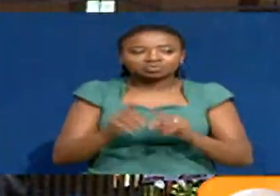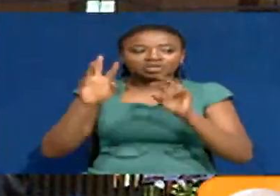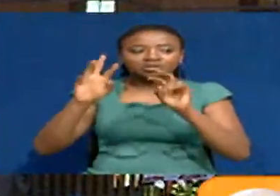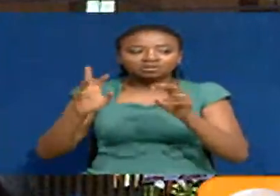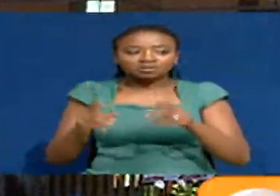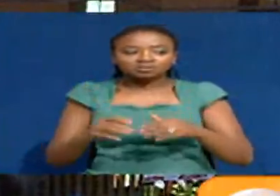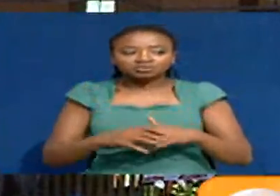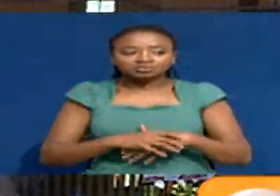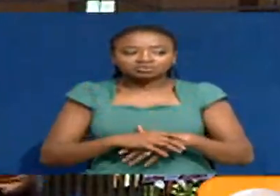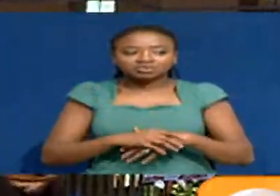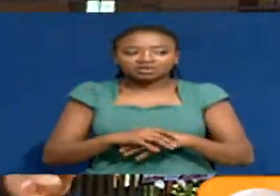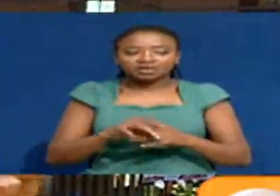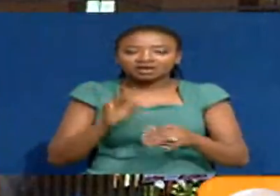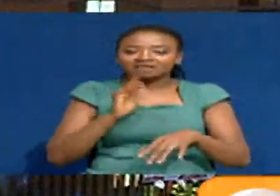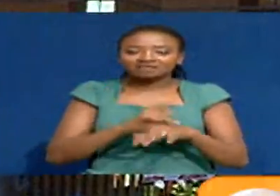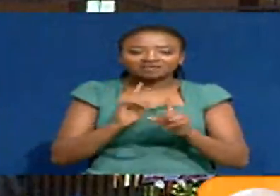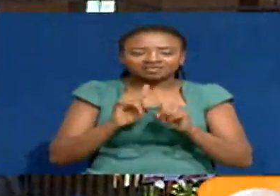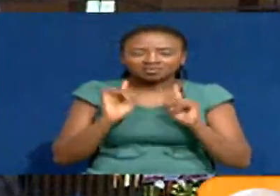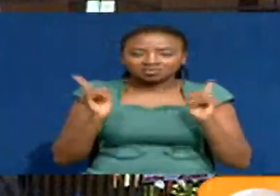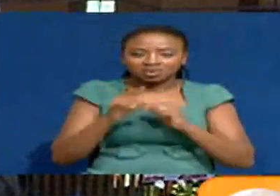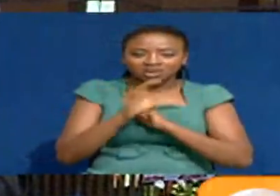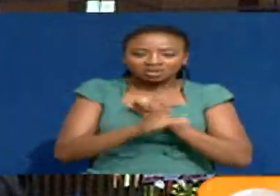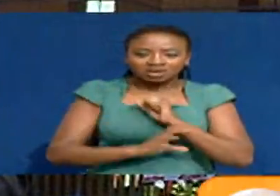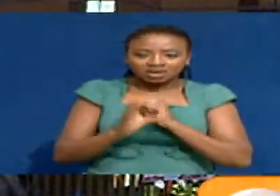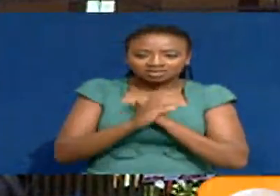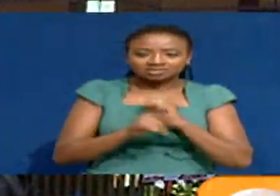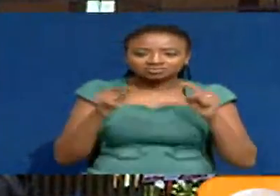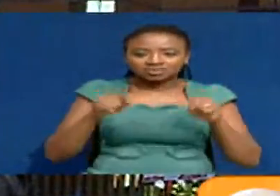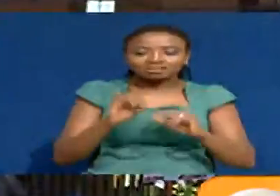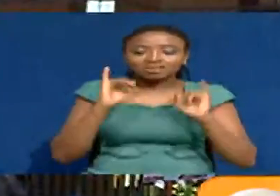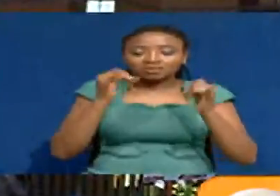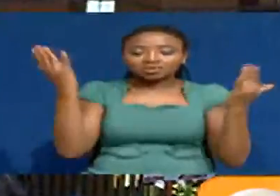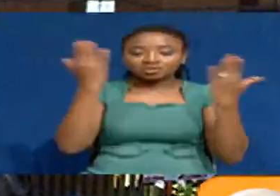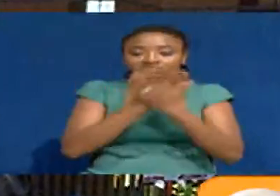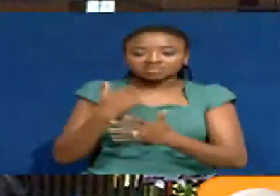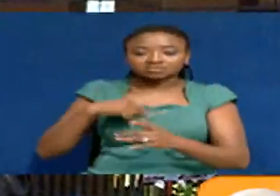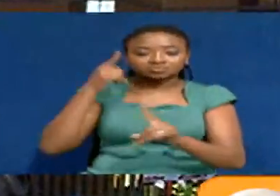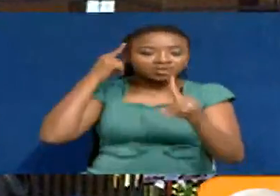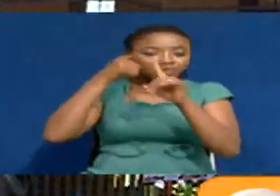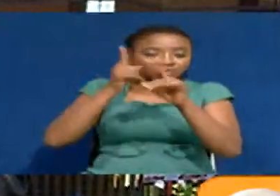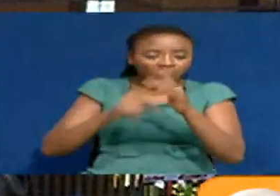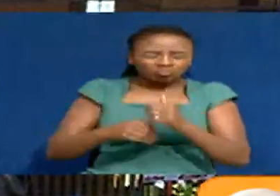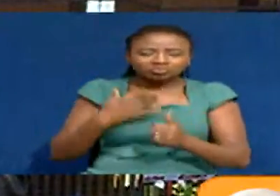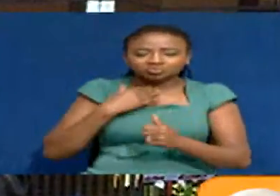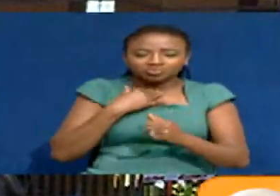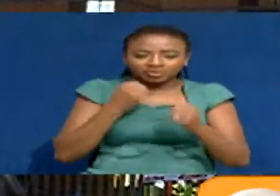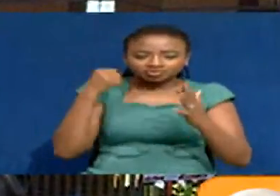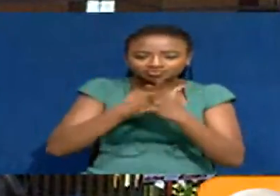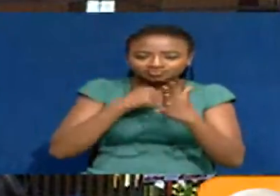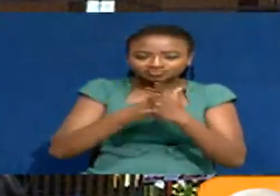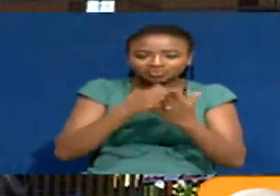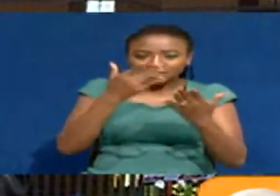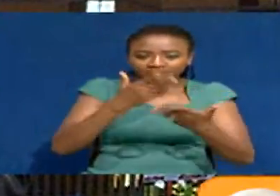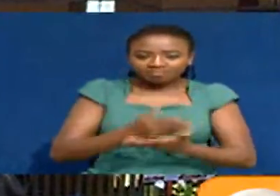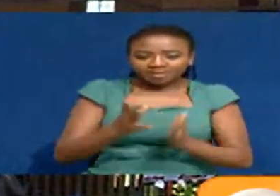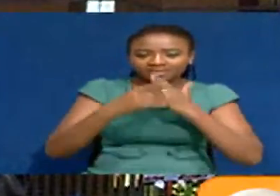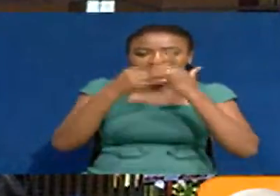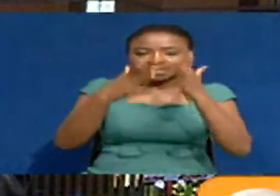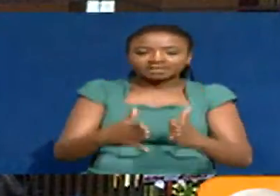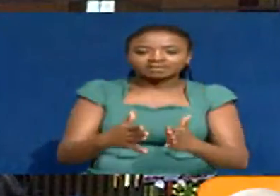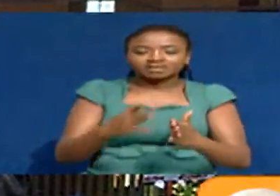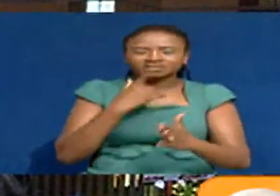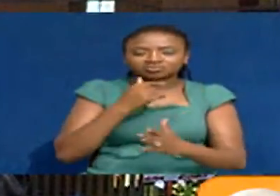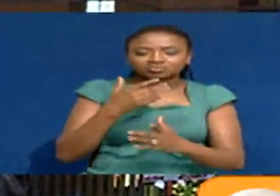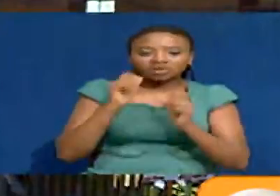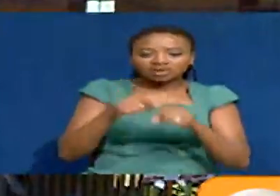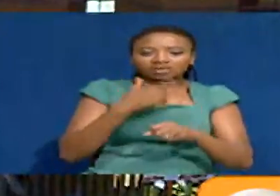that cut across the whole country. And here on Newsnight, we endeavor to really bring for you the leaders who have some of the answers